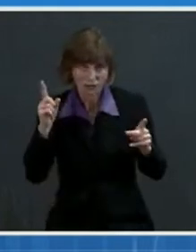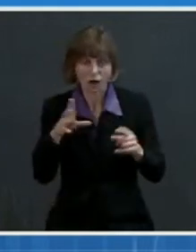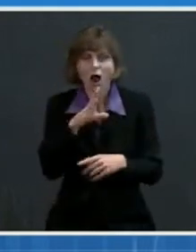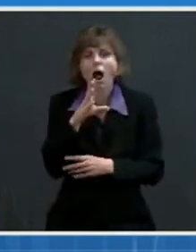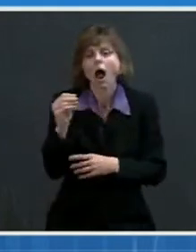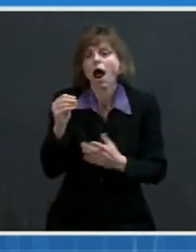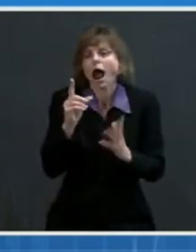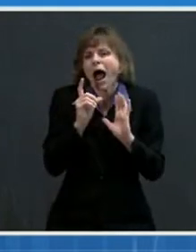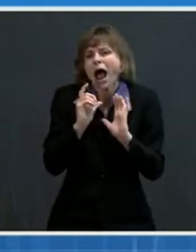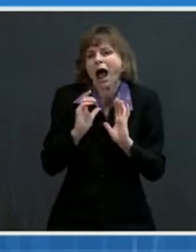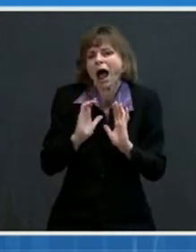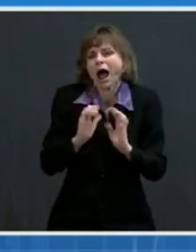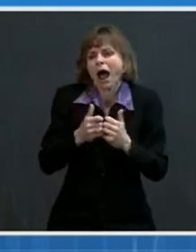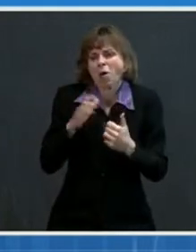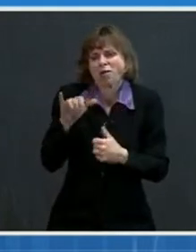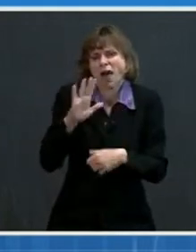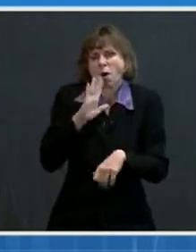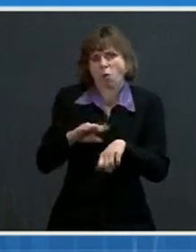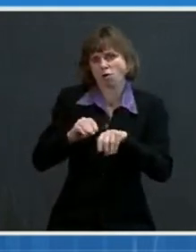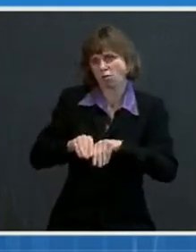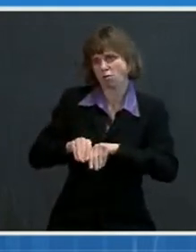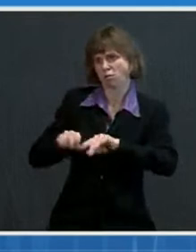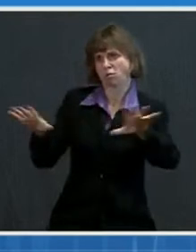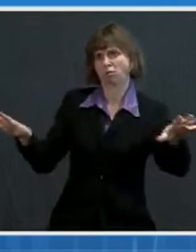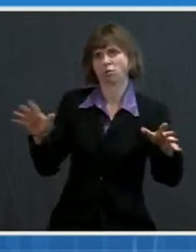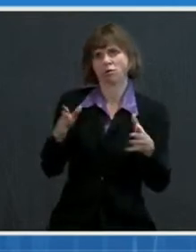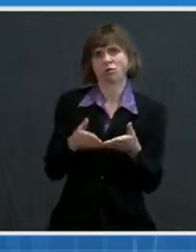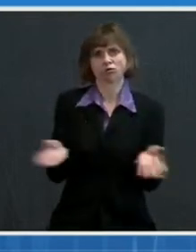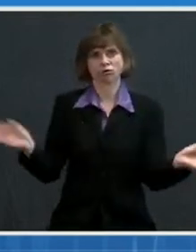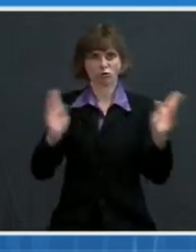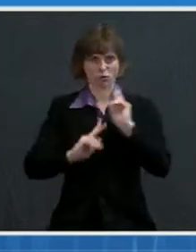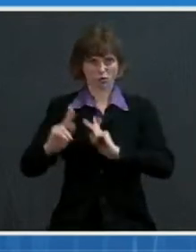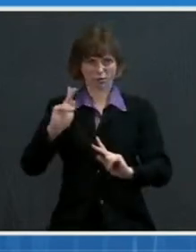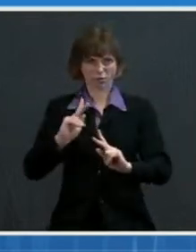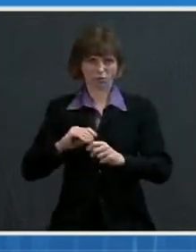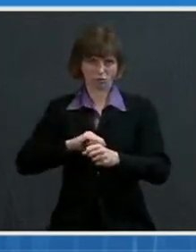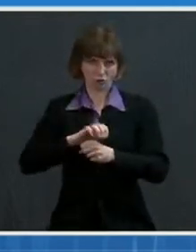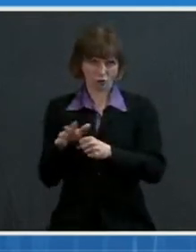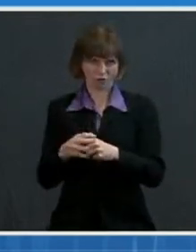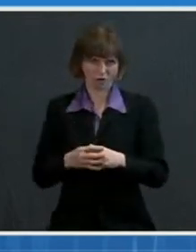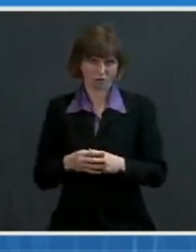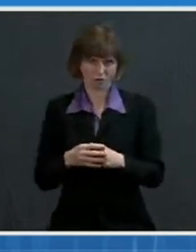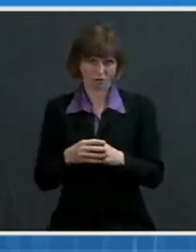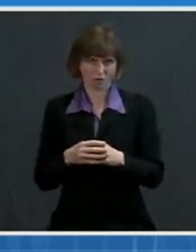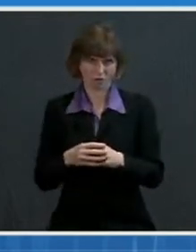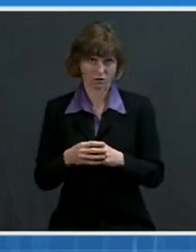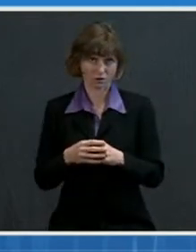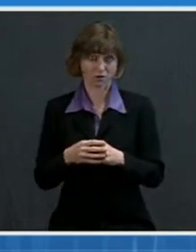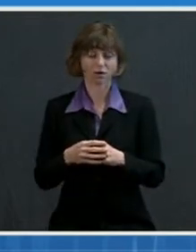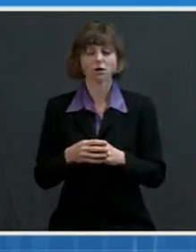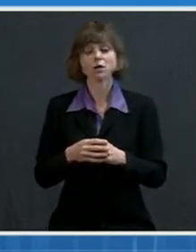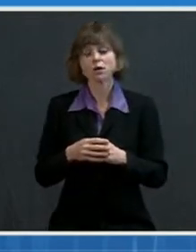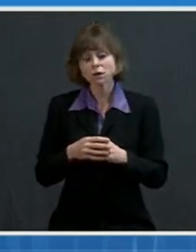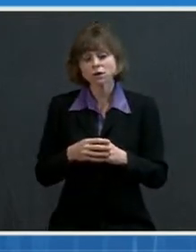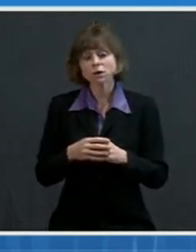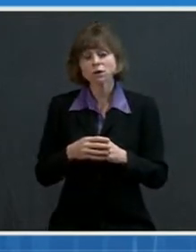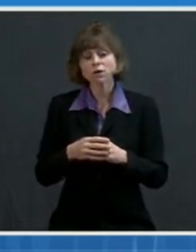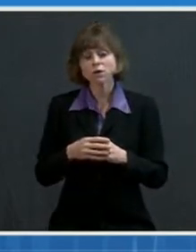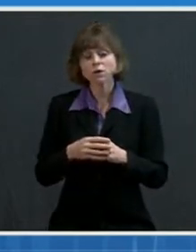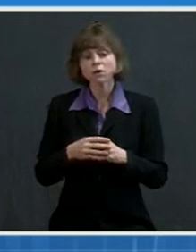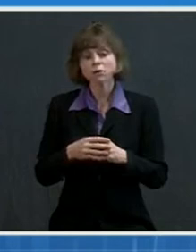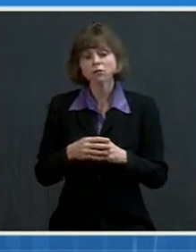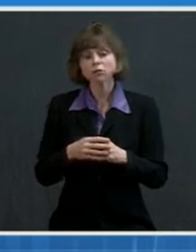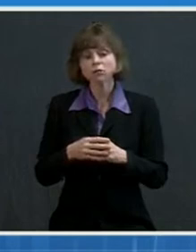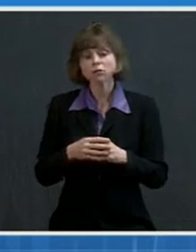the impact on the larger community transmission of COVID-19 with what we all recognize to be the overall